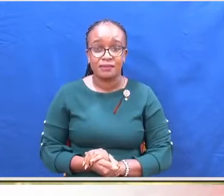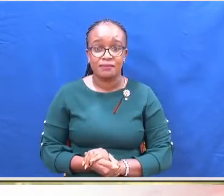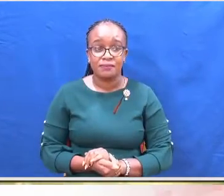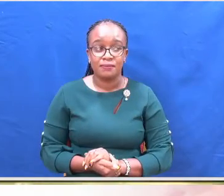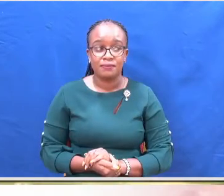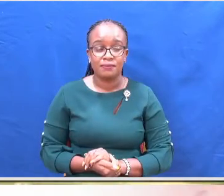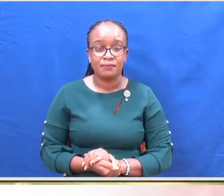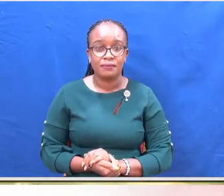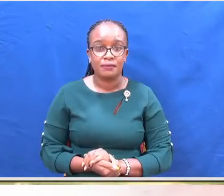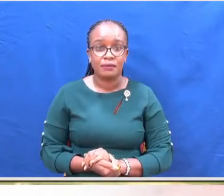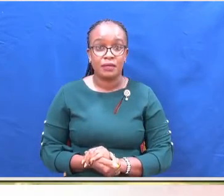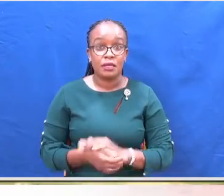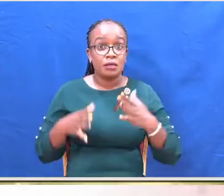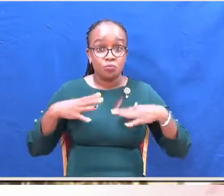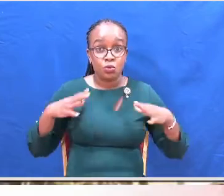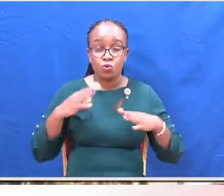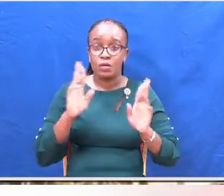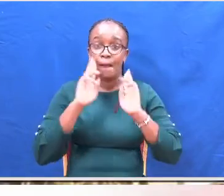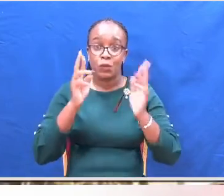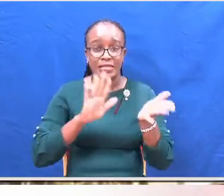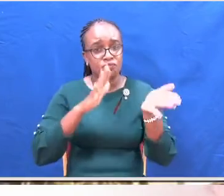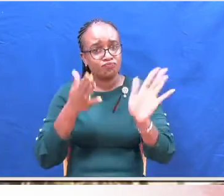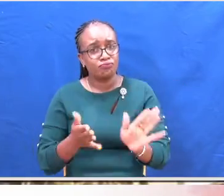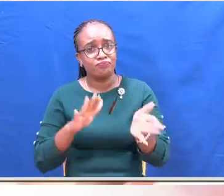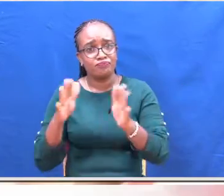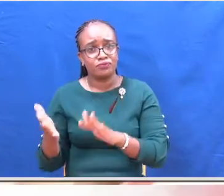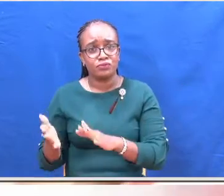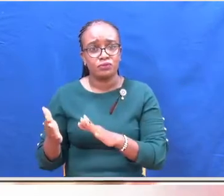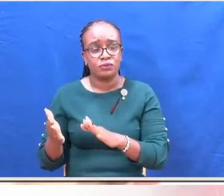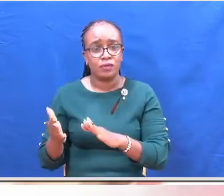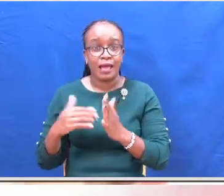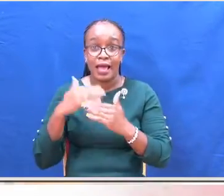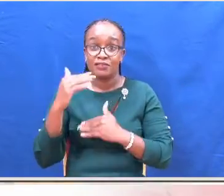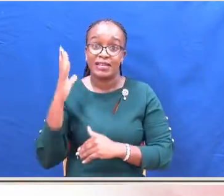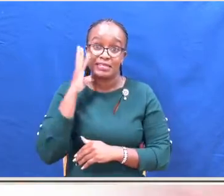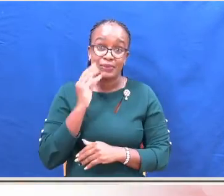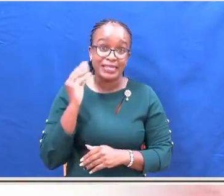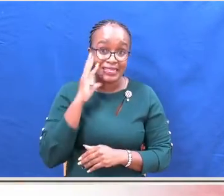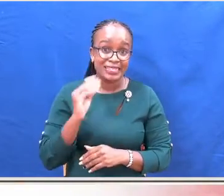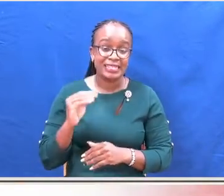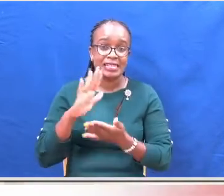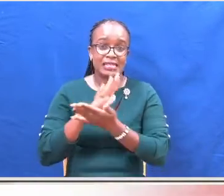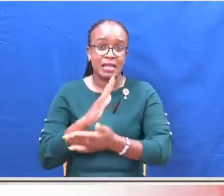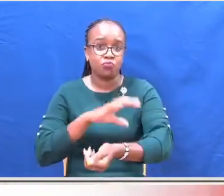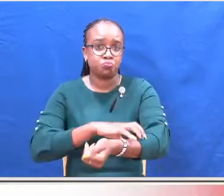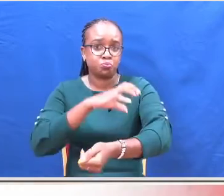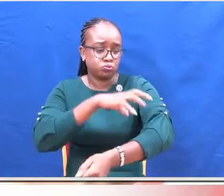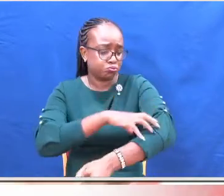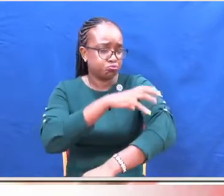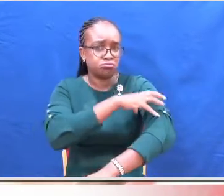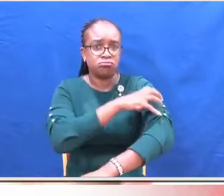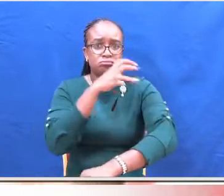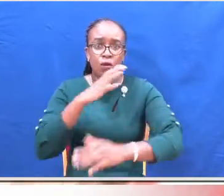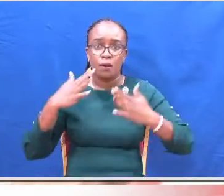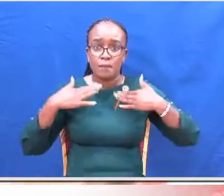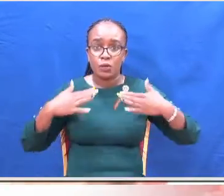Two more people have been reported dead in unclear circumstances after experiencing uncommon swells in some parts of their body.